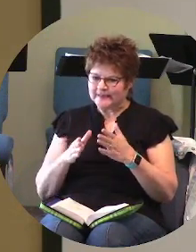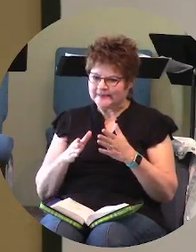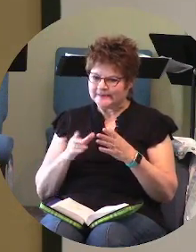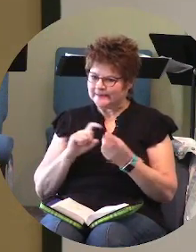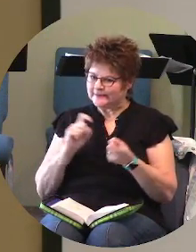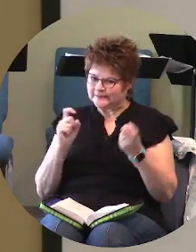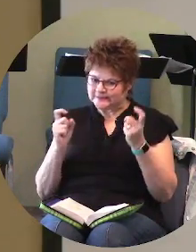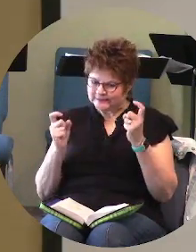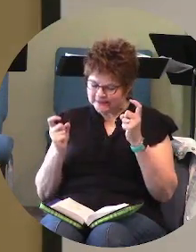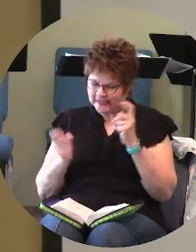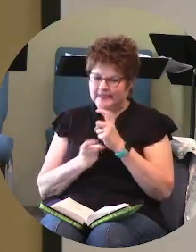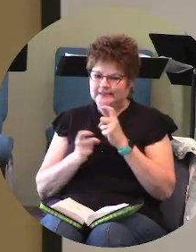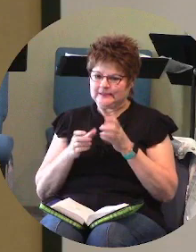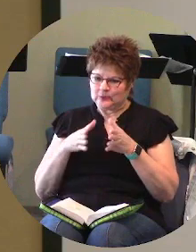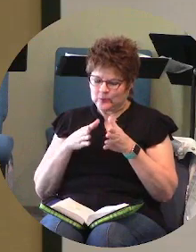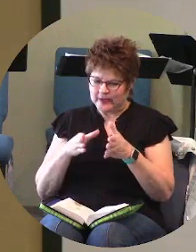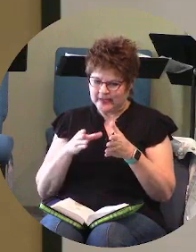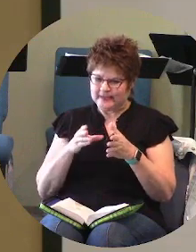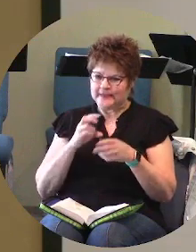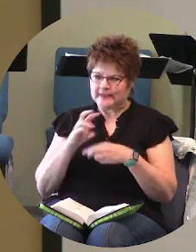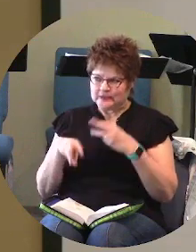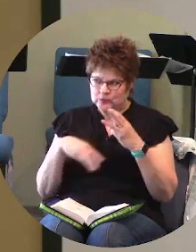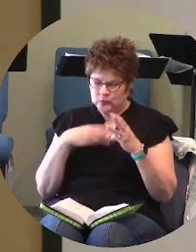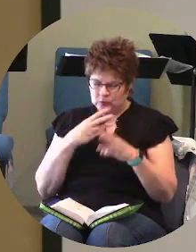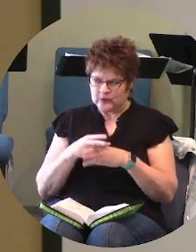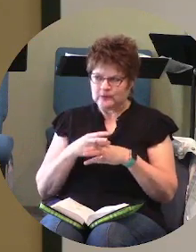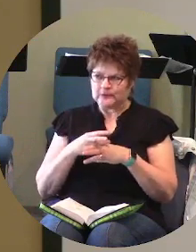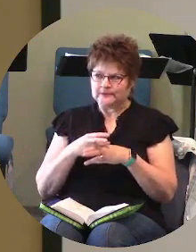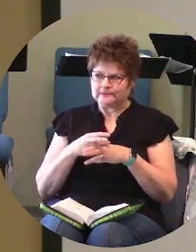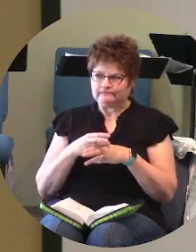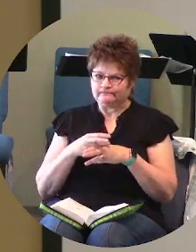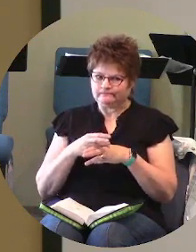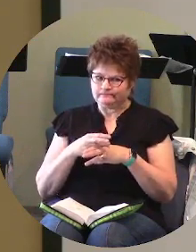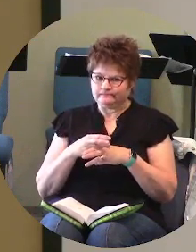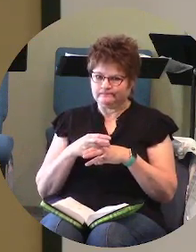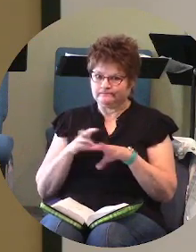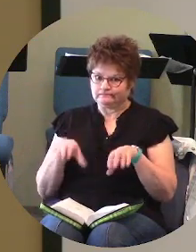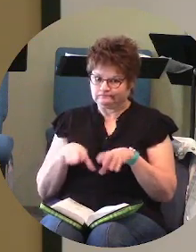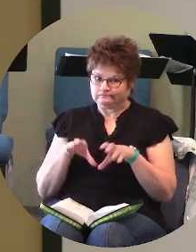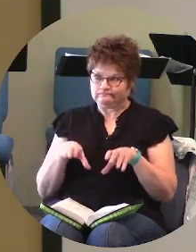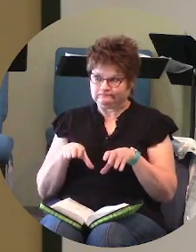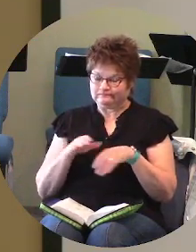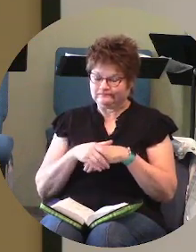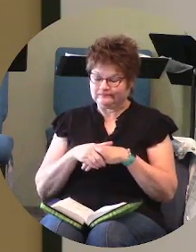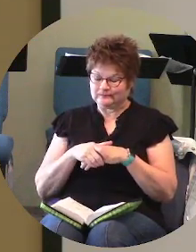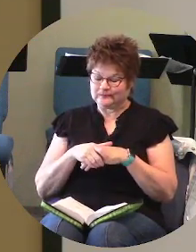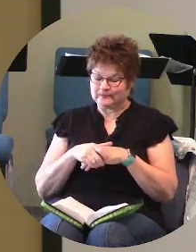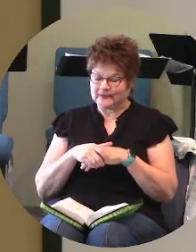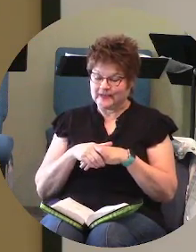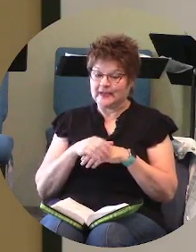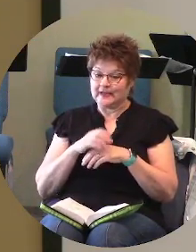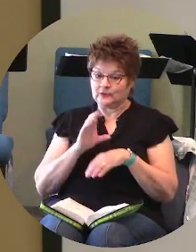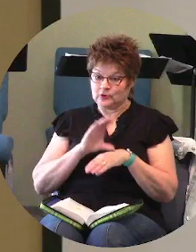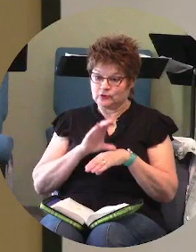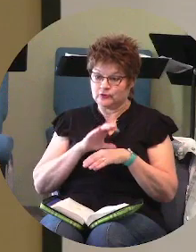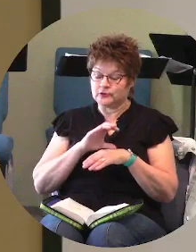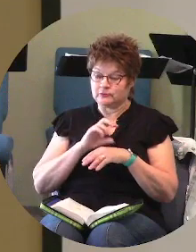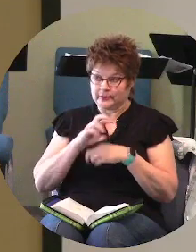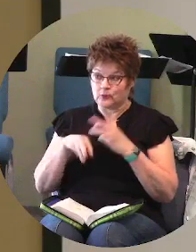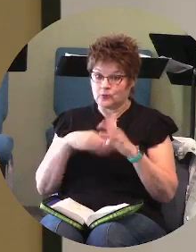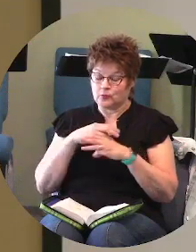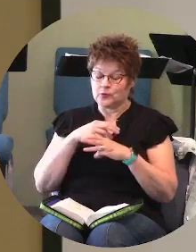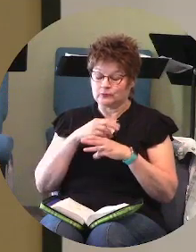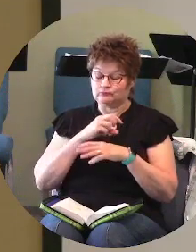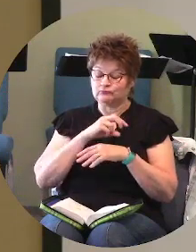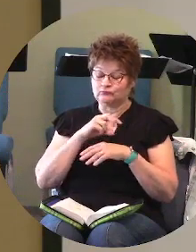world revolves and and and the church the universal church as it's gotten wrapped up in that and